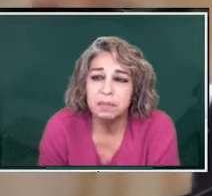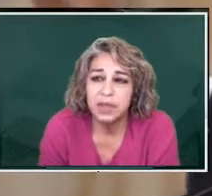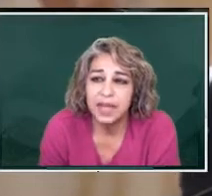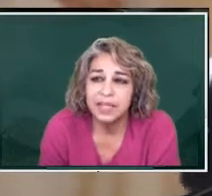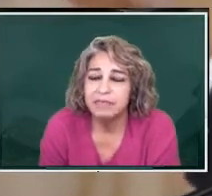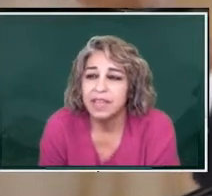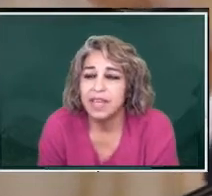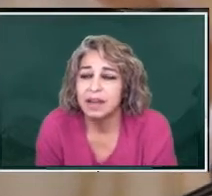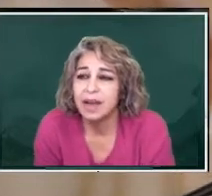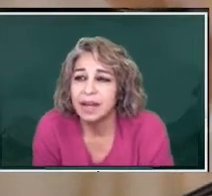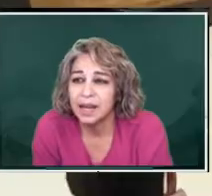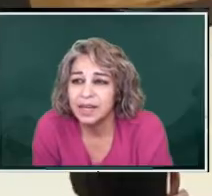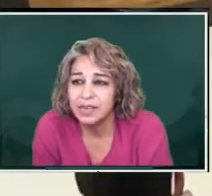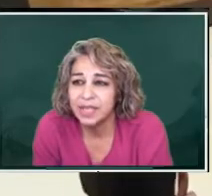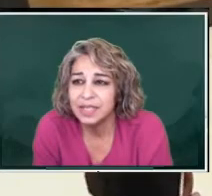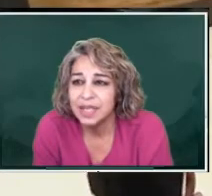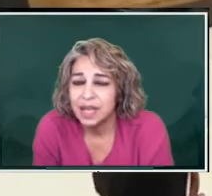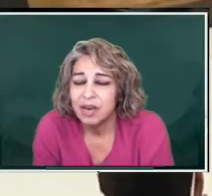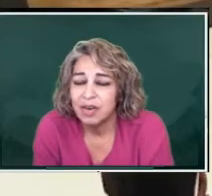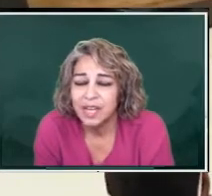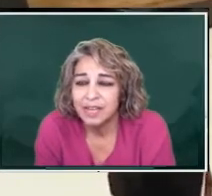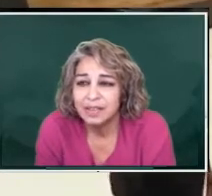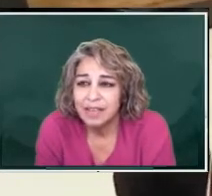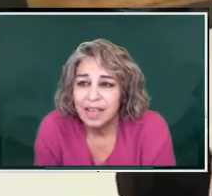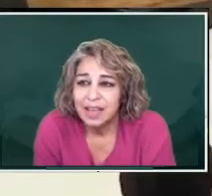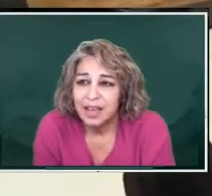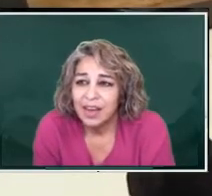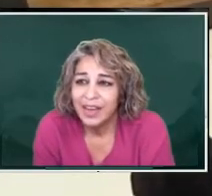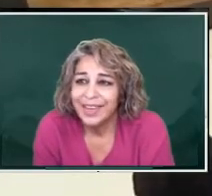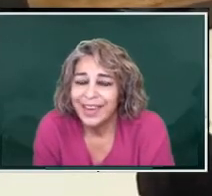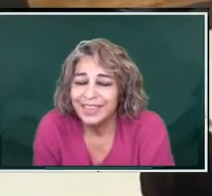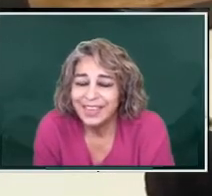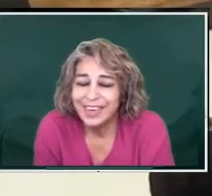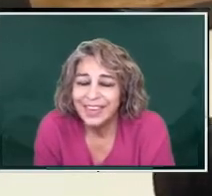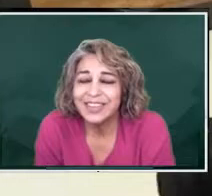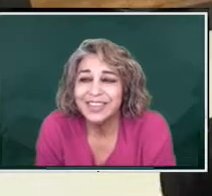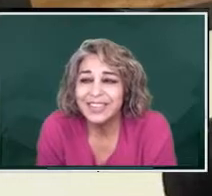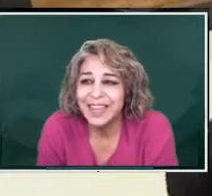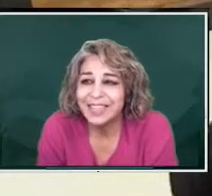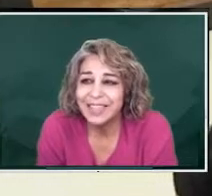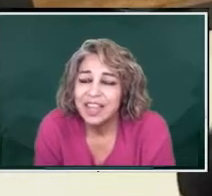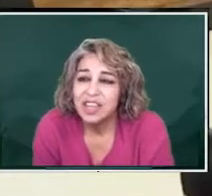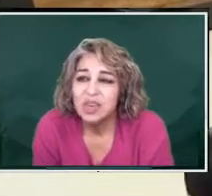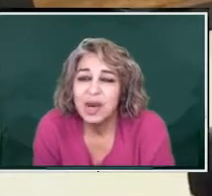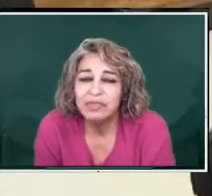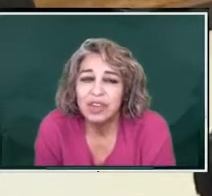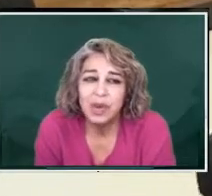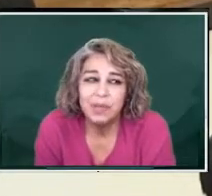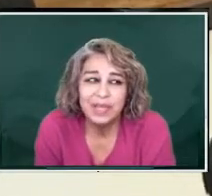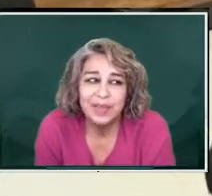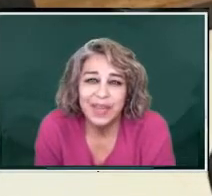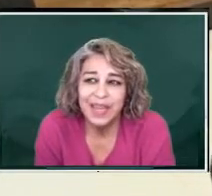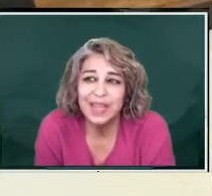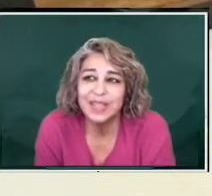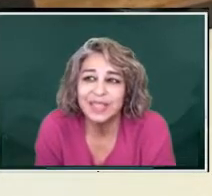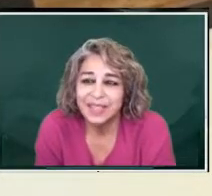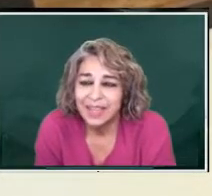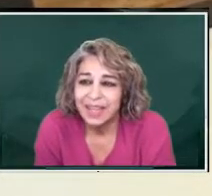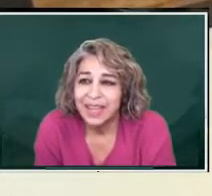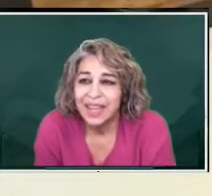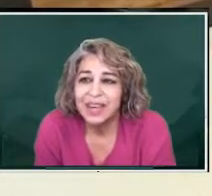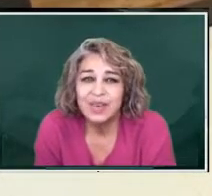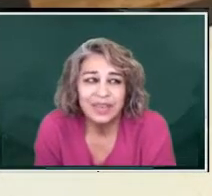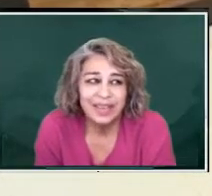municipal heads of the countries or town. I'm sorry, not country, states. You would have to go up into the hills